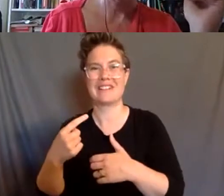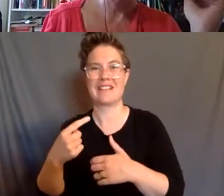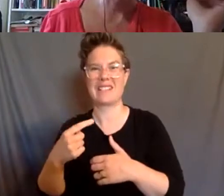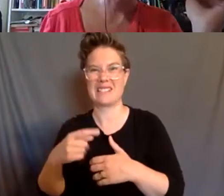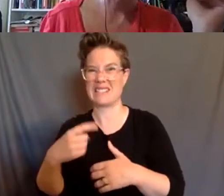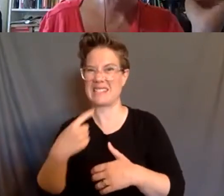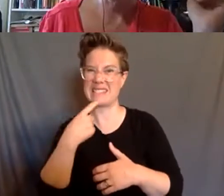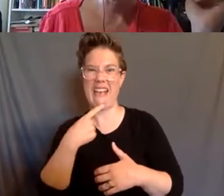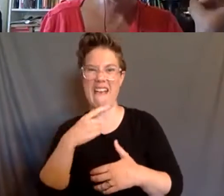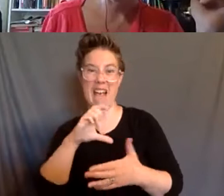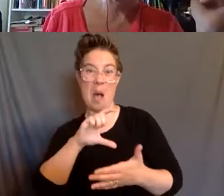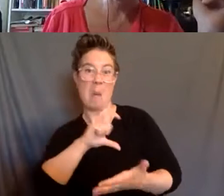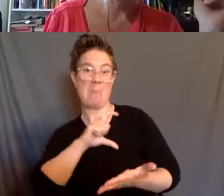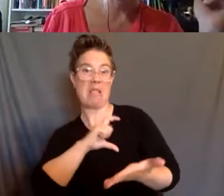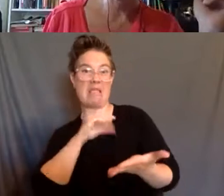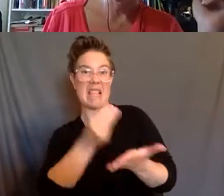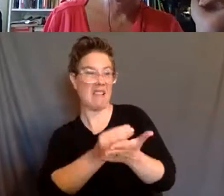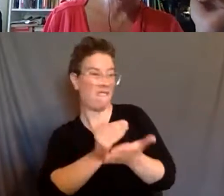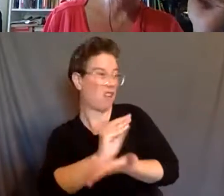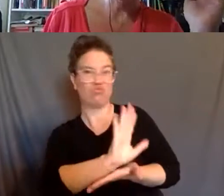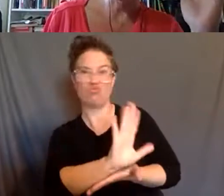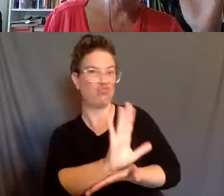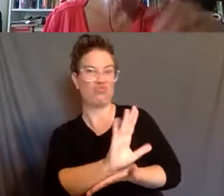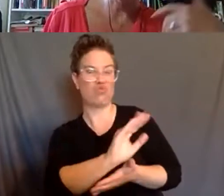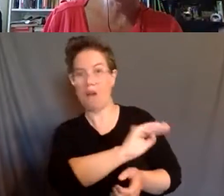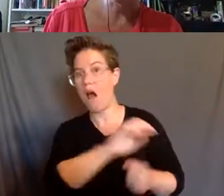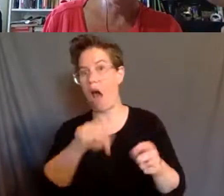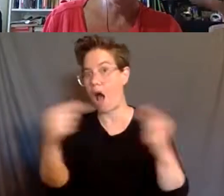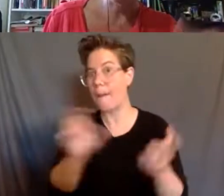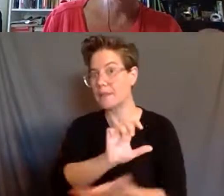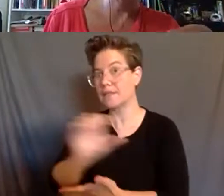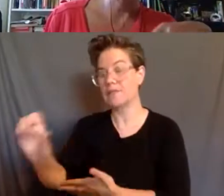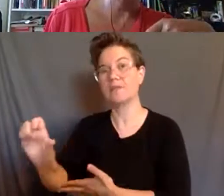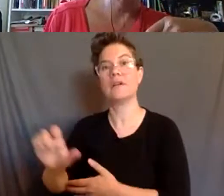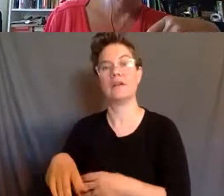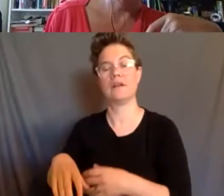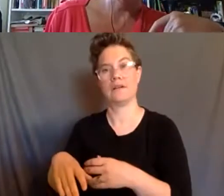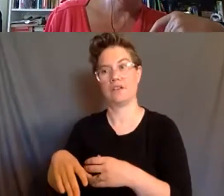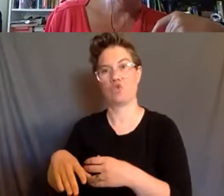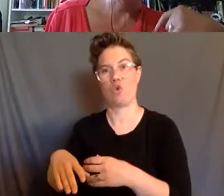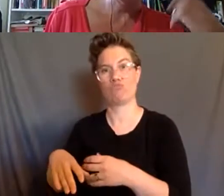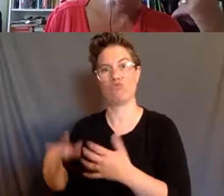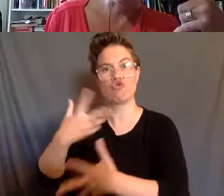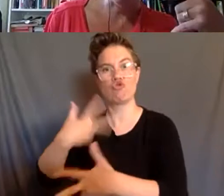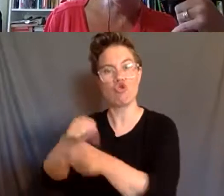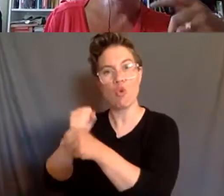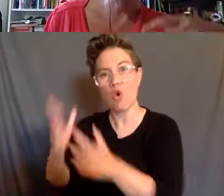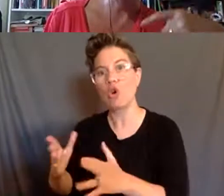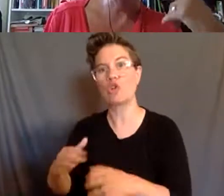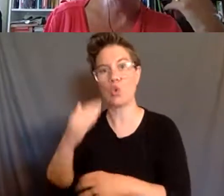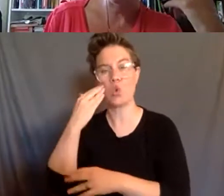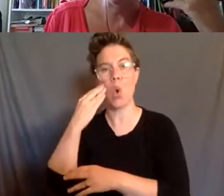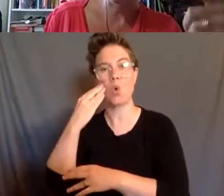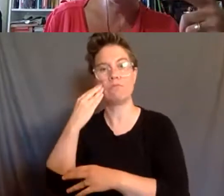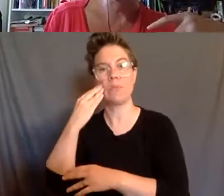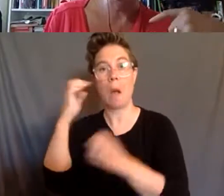invest in mental health alternatives. And we need to invest in more social workers. And we need, when you call 911, it